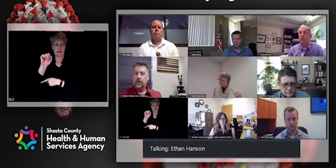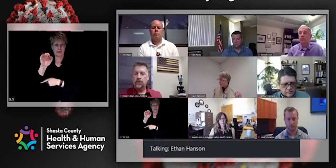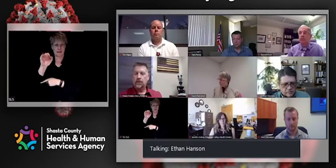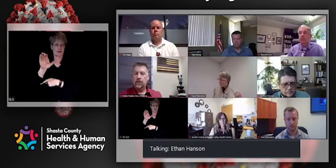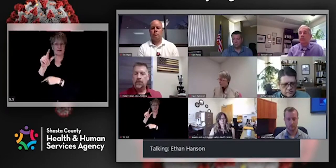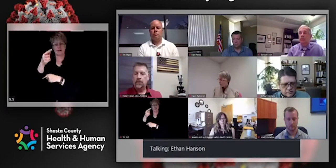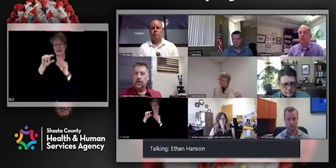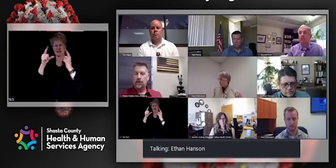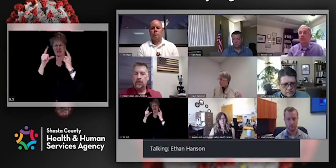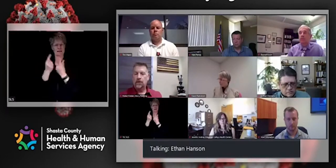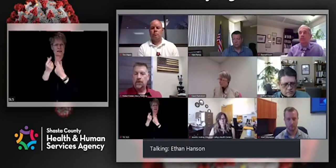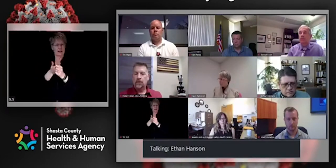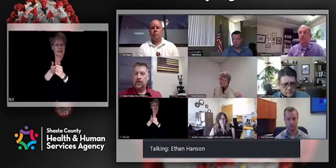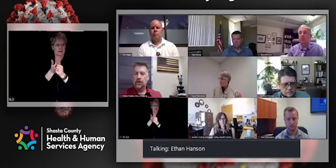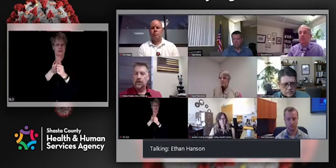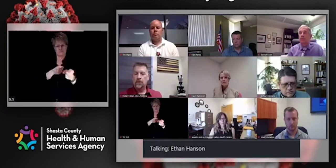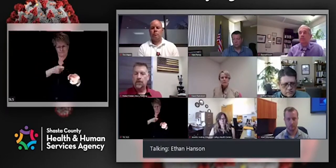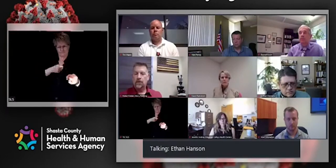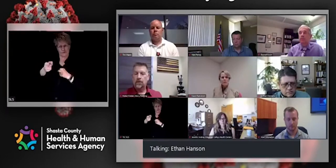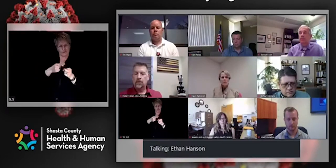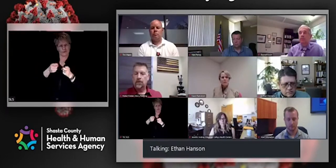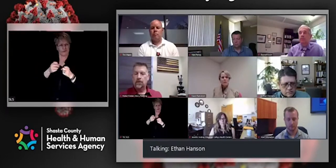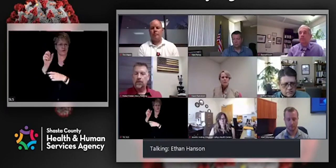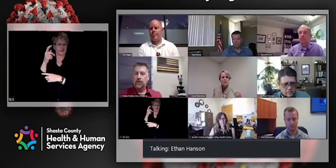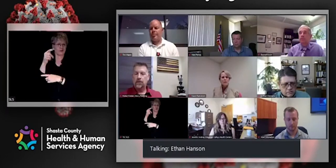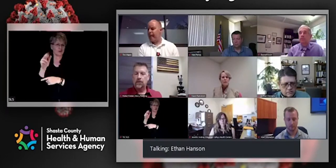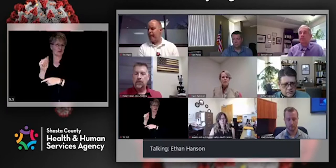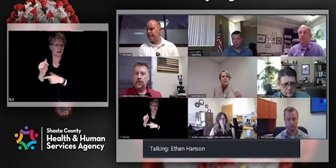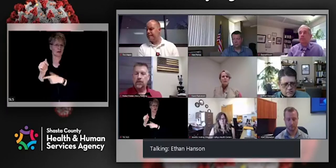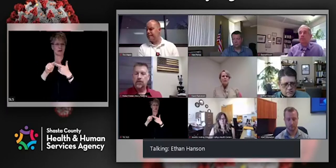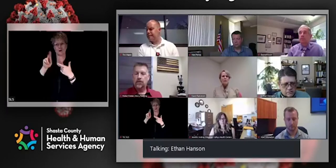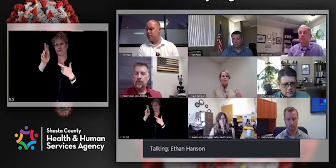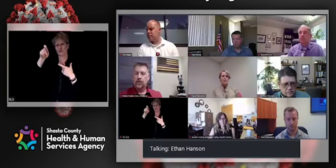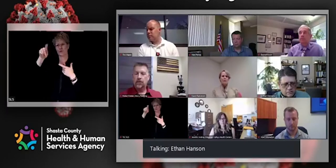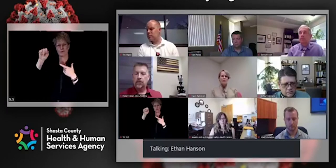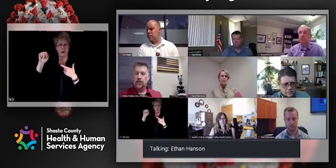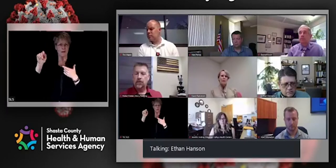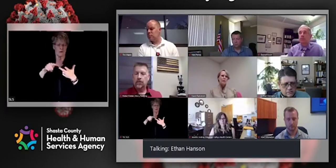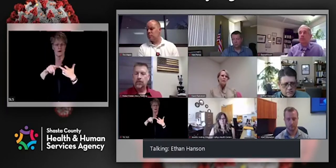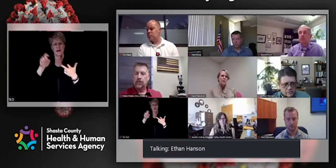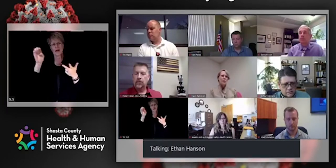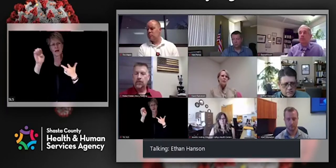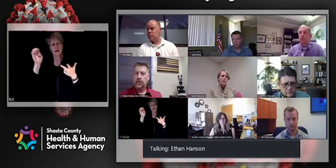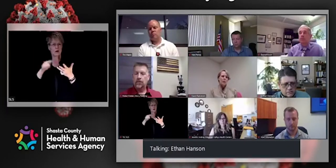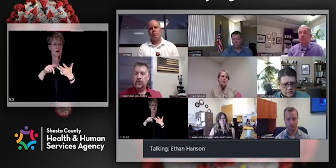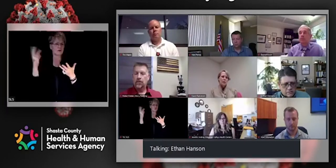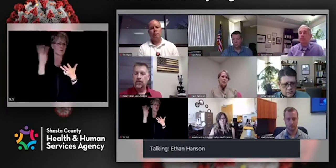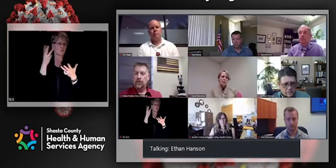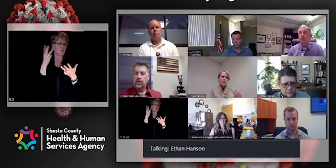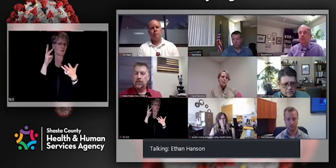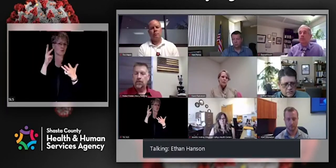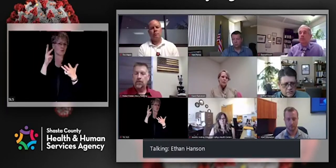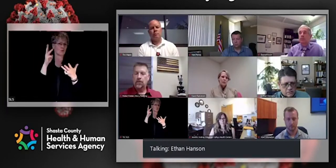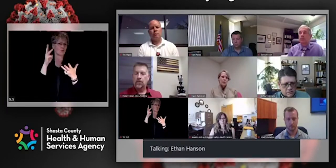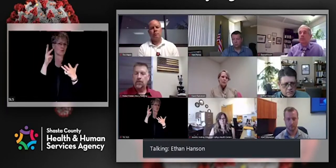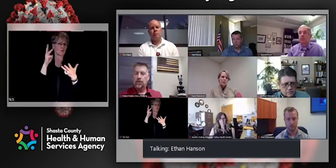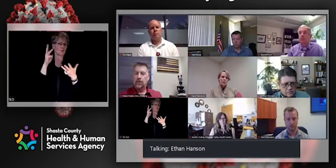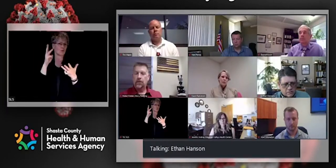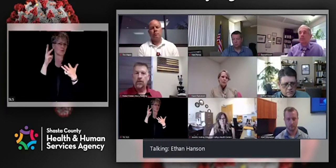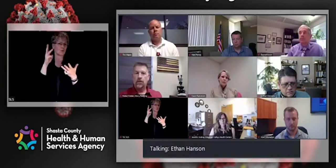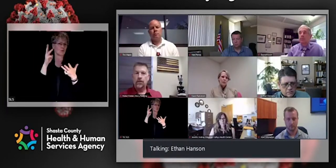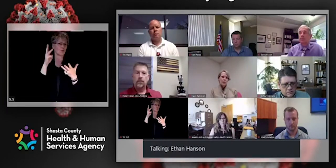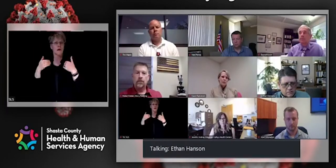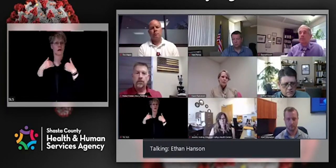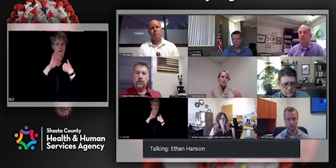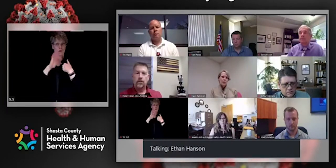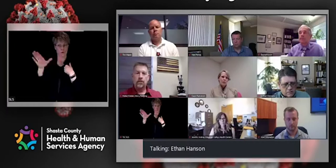Woodhill, Enterprise, Central Valley, West Valley, have those commissioners,